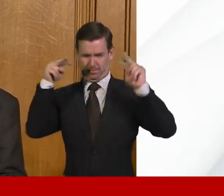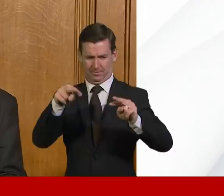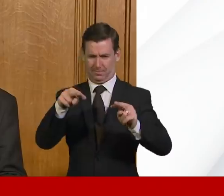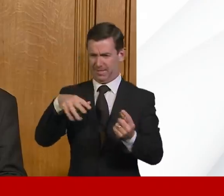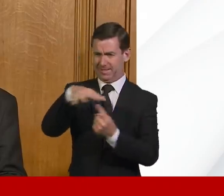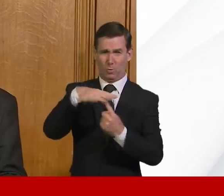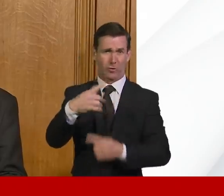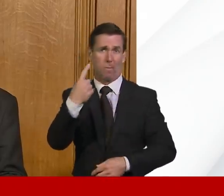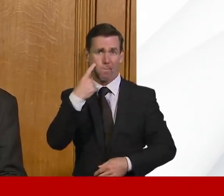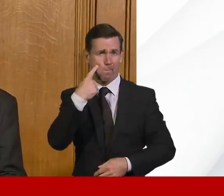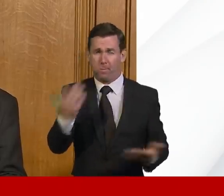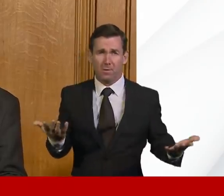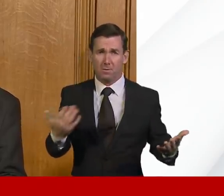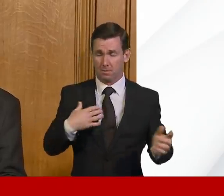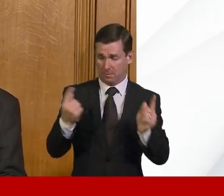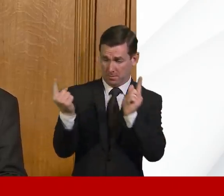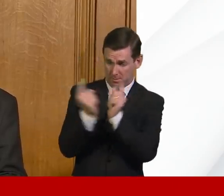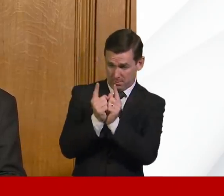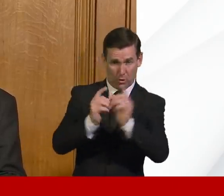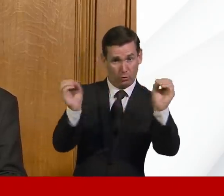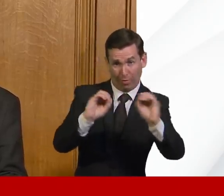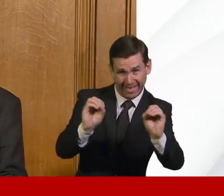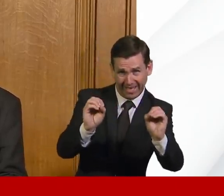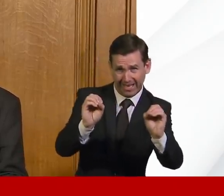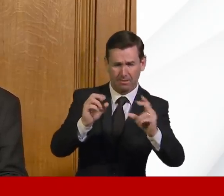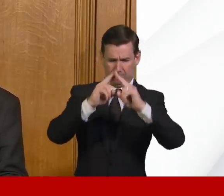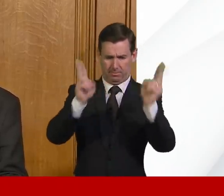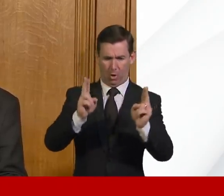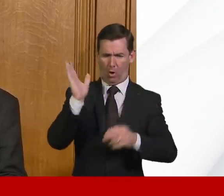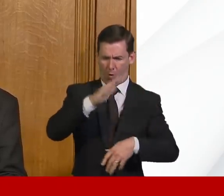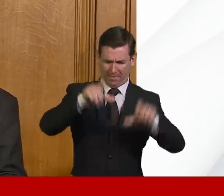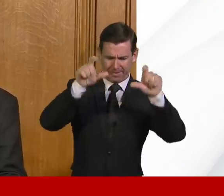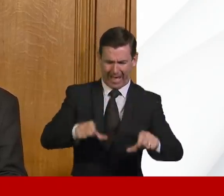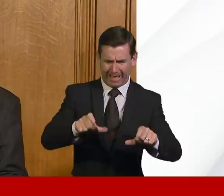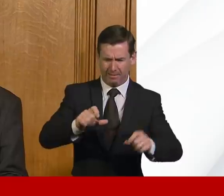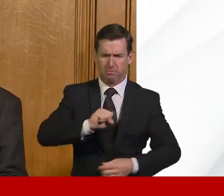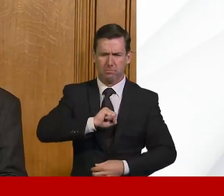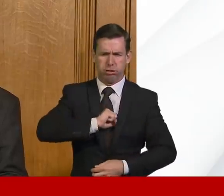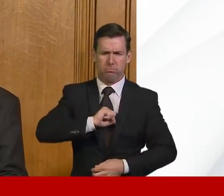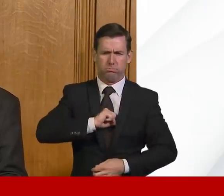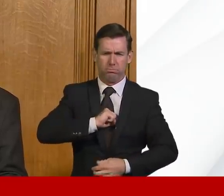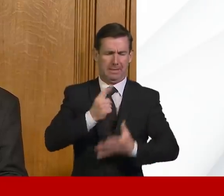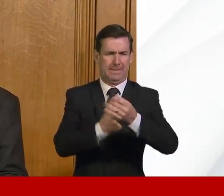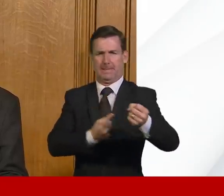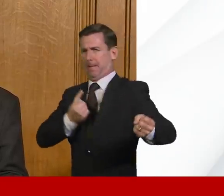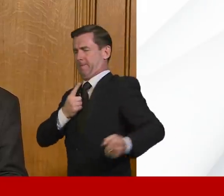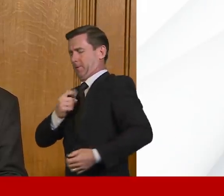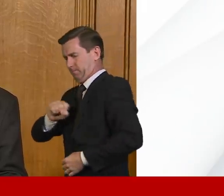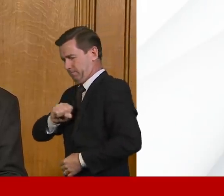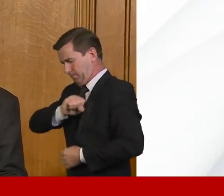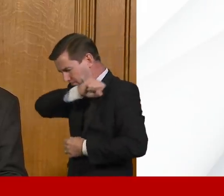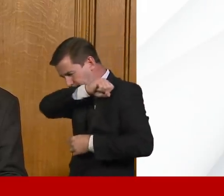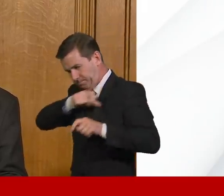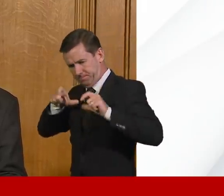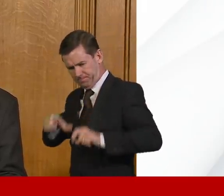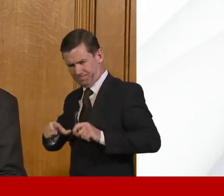Avoid contact with others where you can. Stay at home. If you're symptomatic, isolate. And that will result in fewer